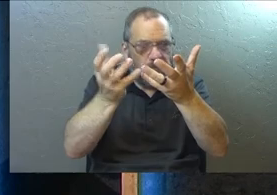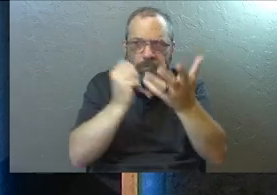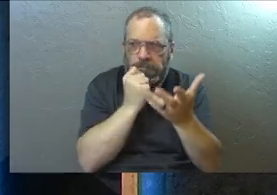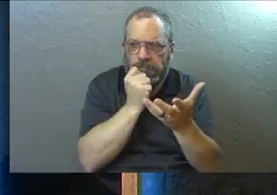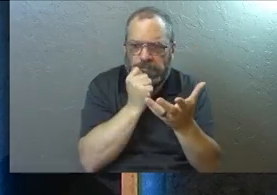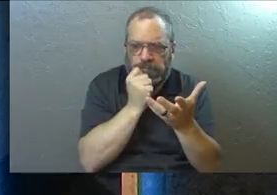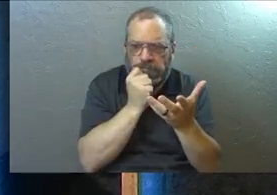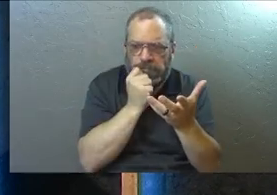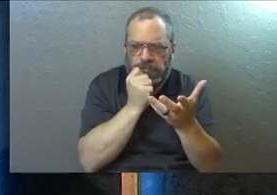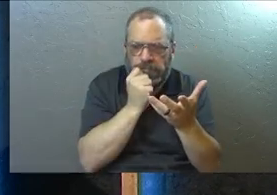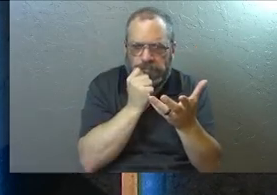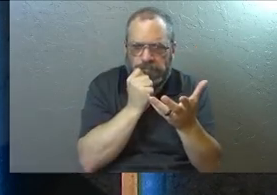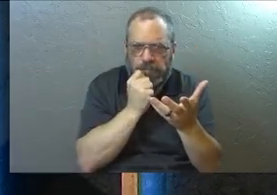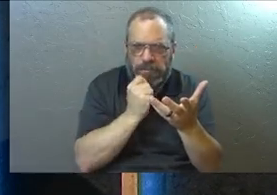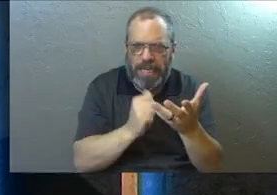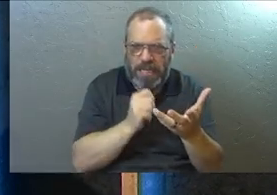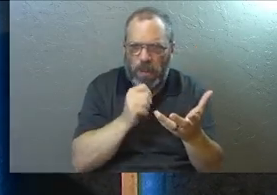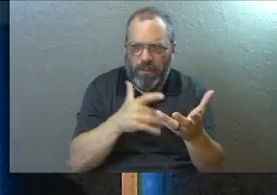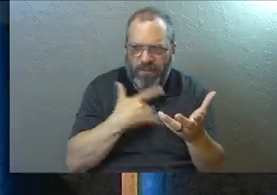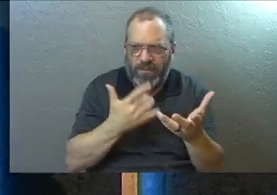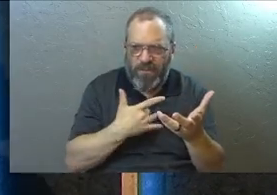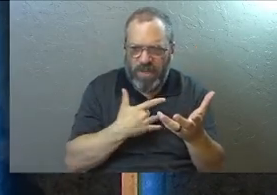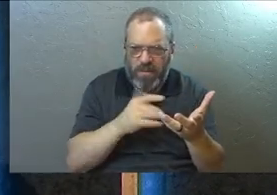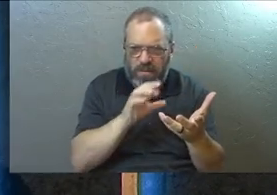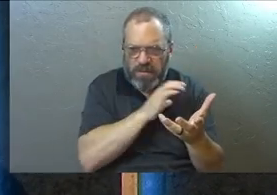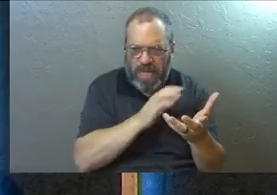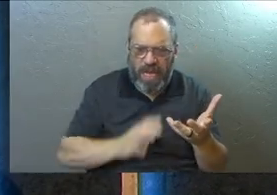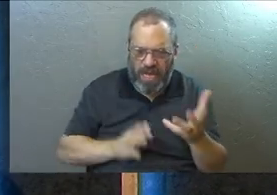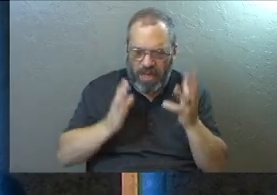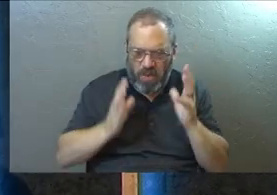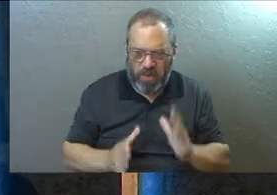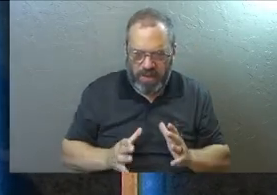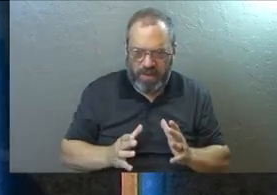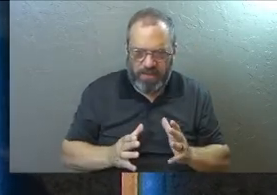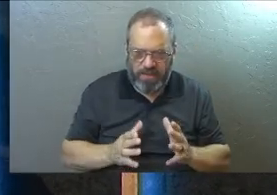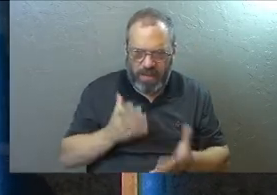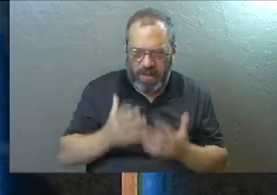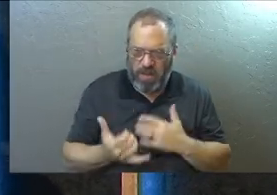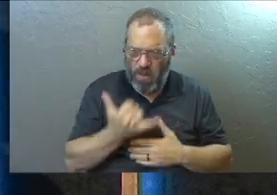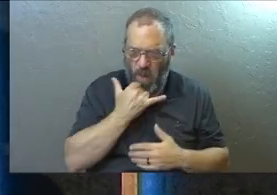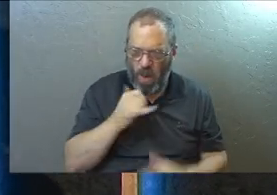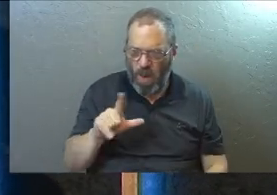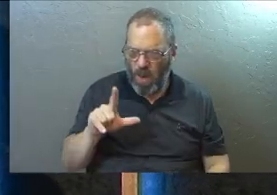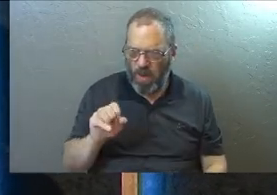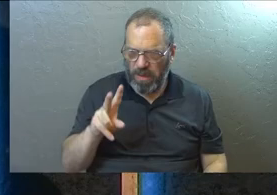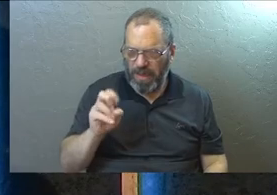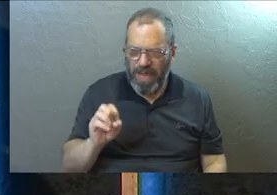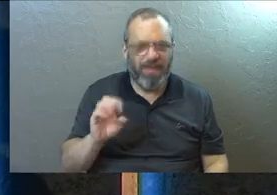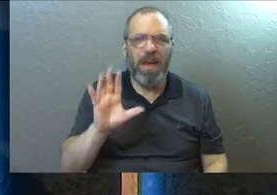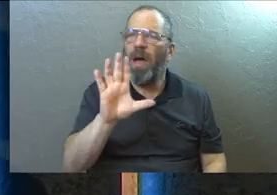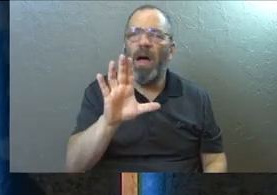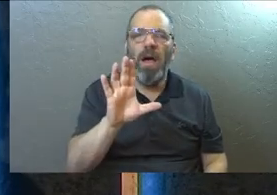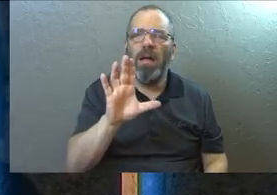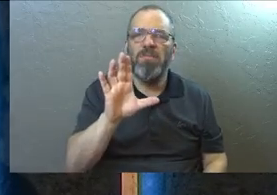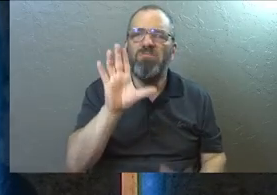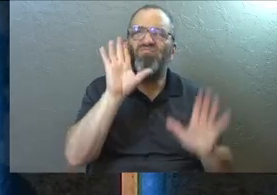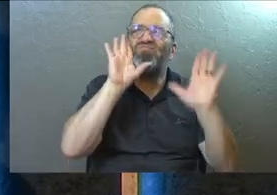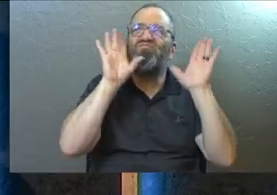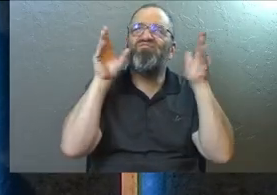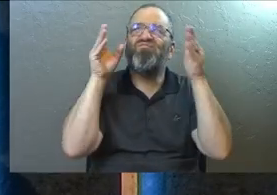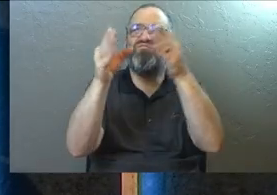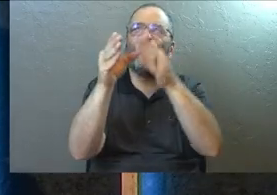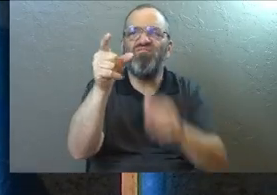and say, don't feel very saintly right now. So maybe this isn't love. Just be preoccupied with him.